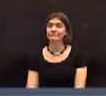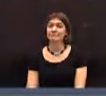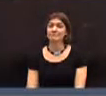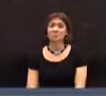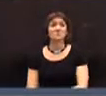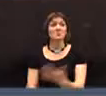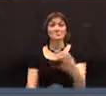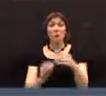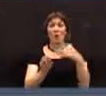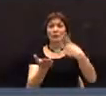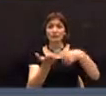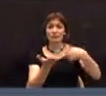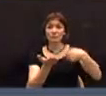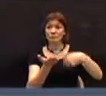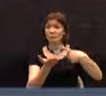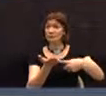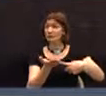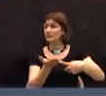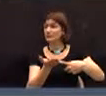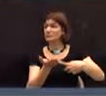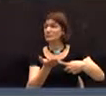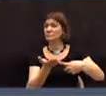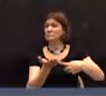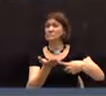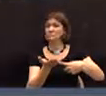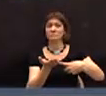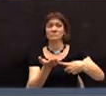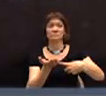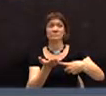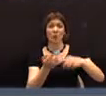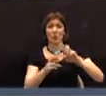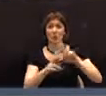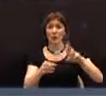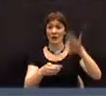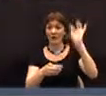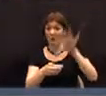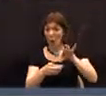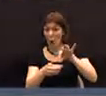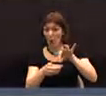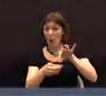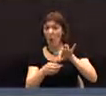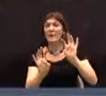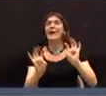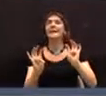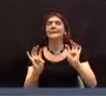Further discussion, discussion on the budget? Are you ready for the question?